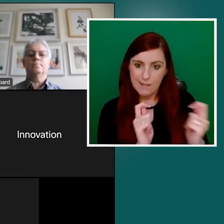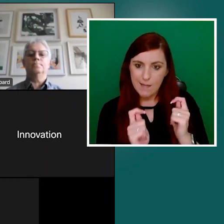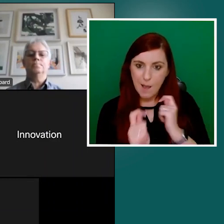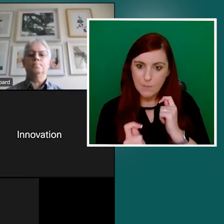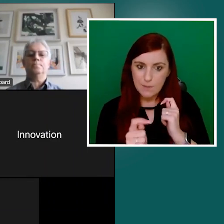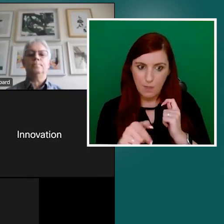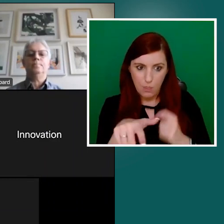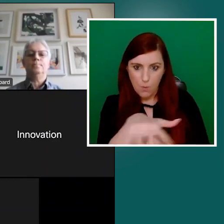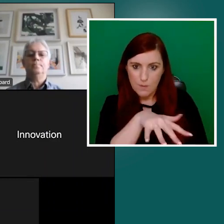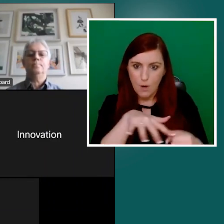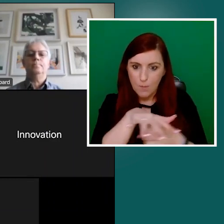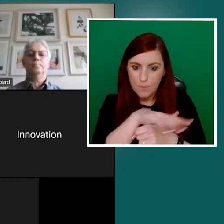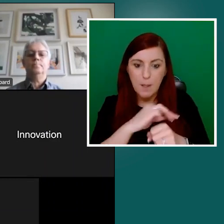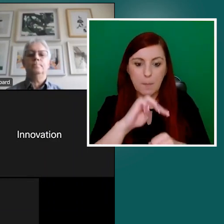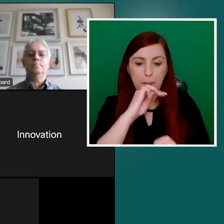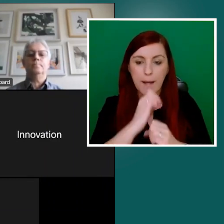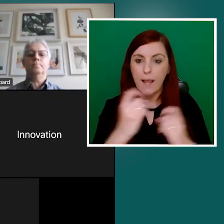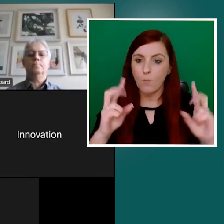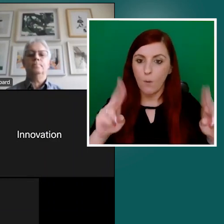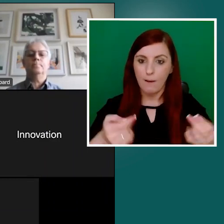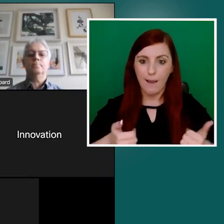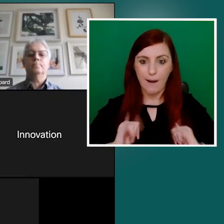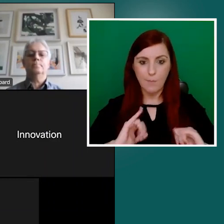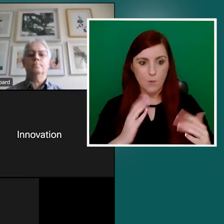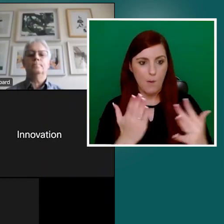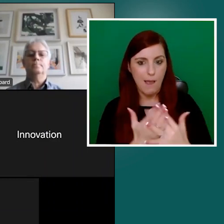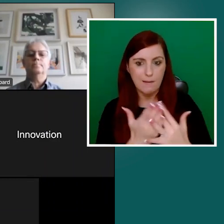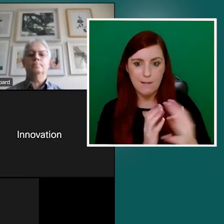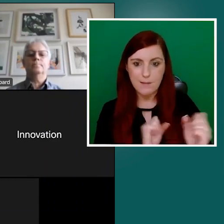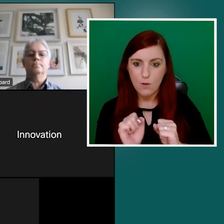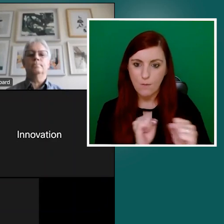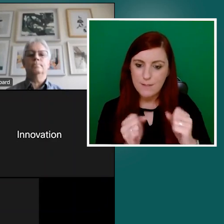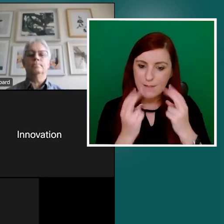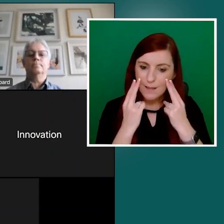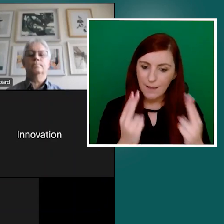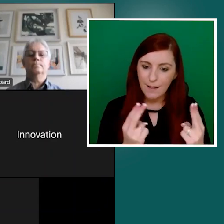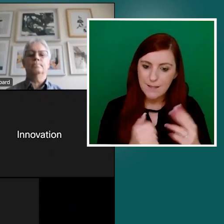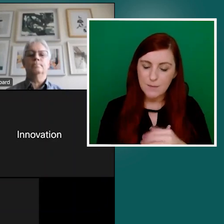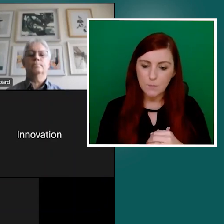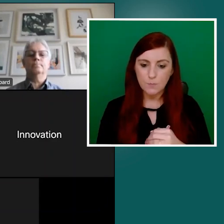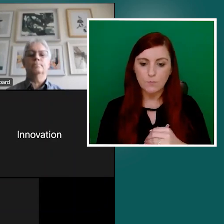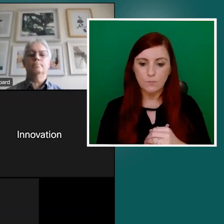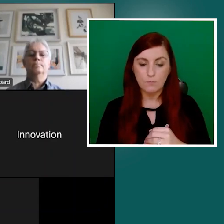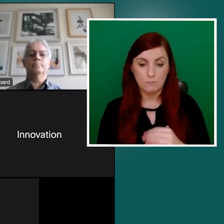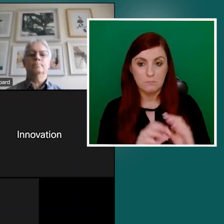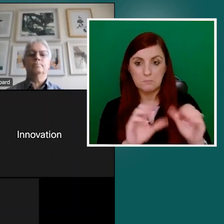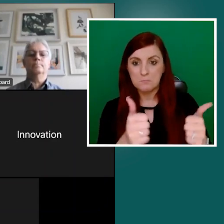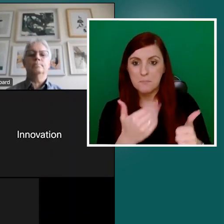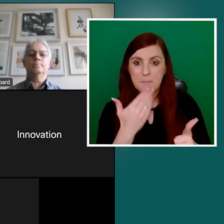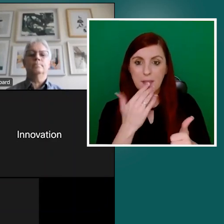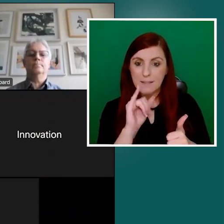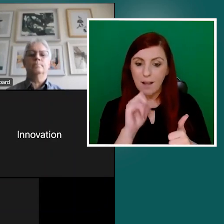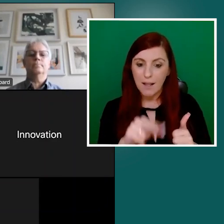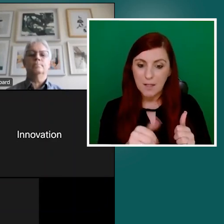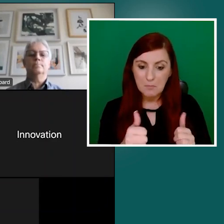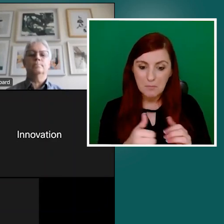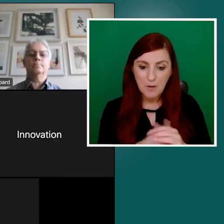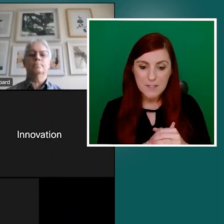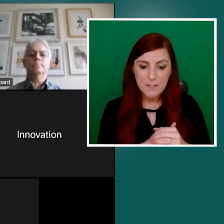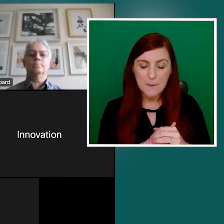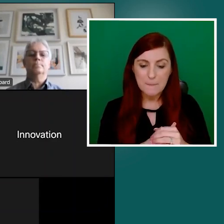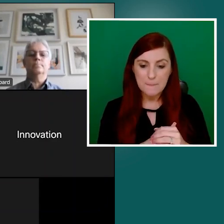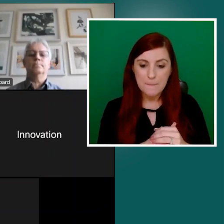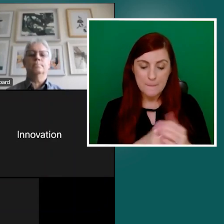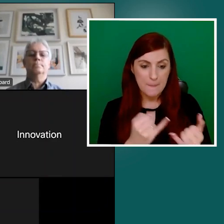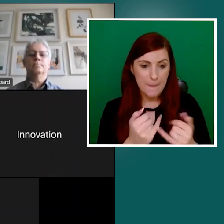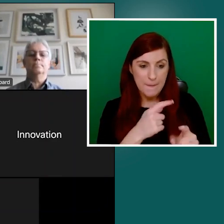everybody can access services that they need. Great. Thanks, Colin. Yeah. And as I say, it's, it's, it's a conversation we might